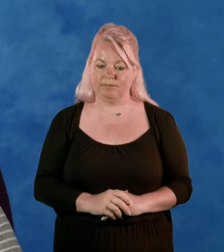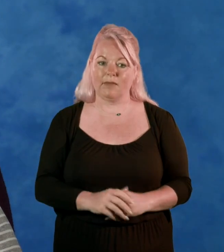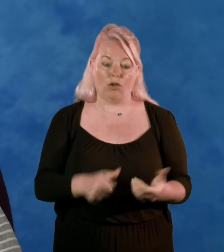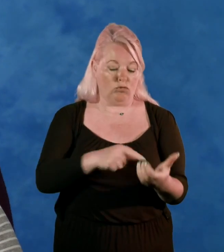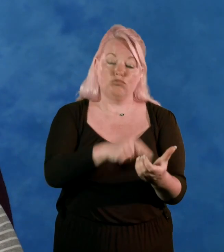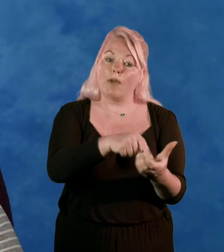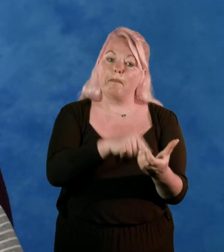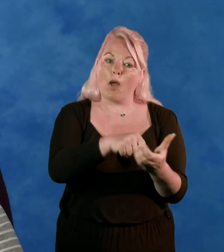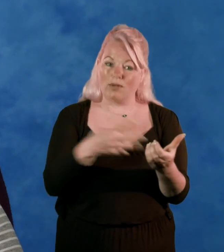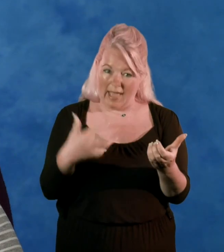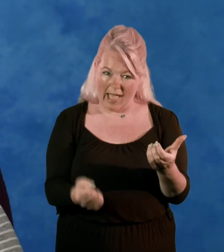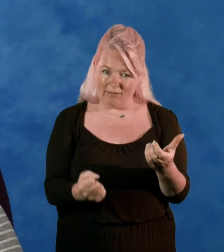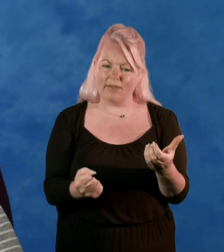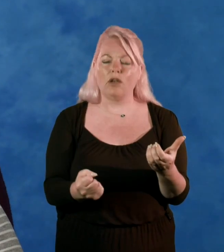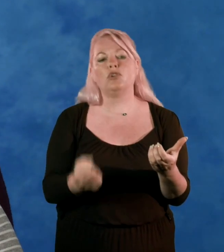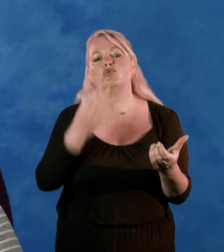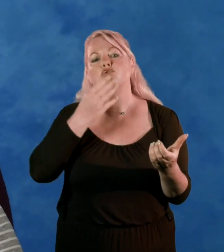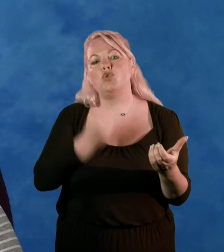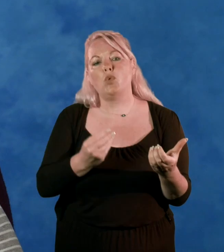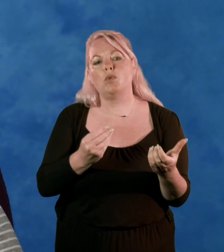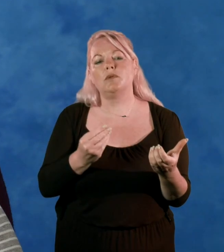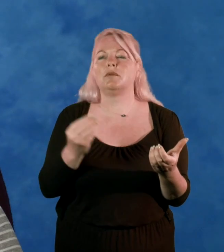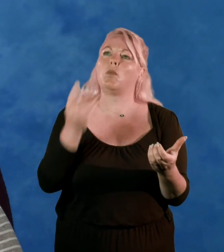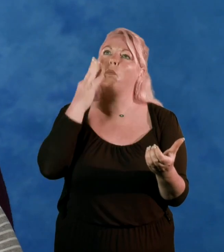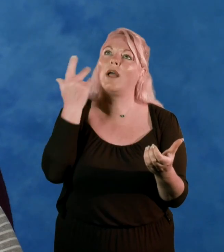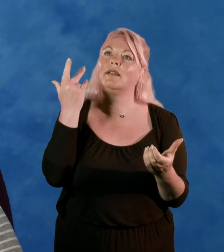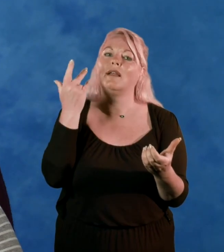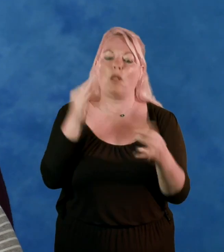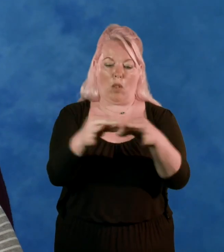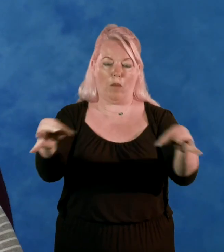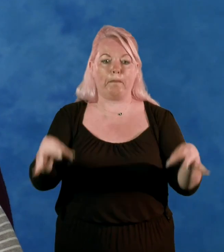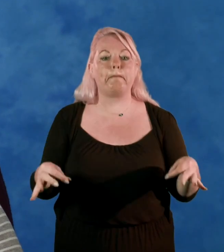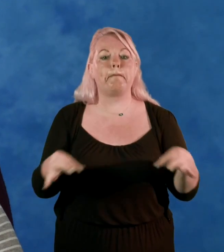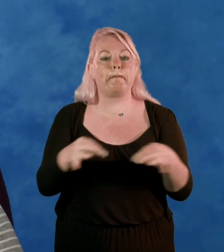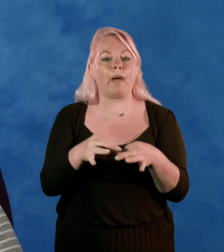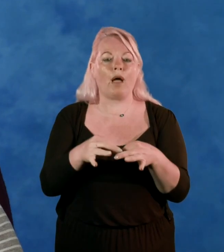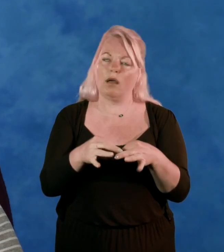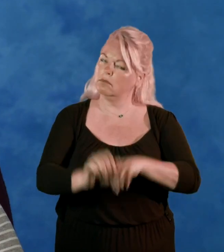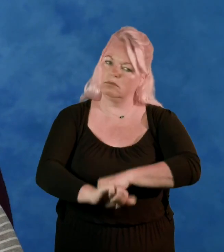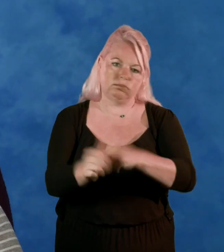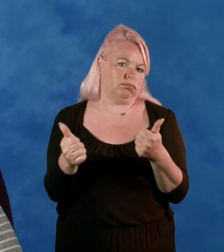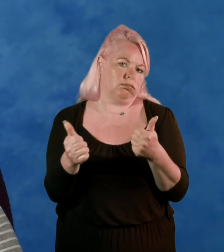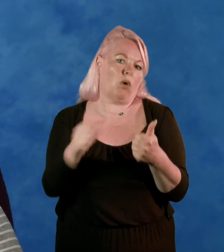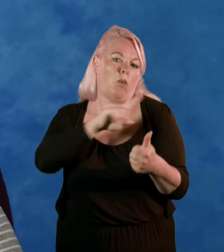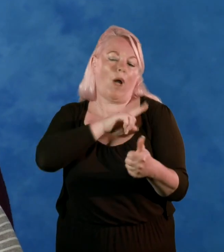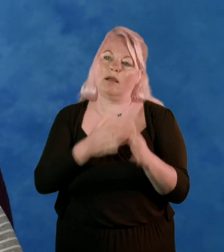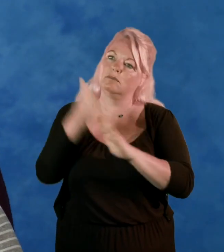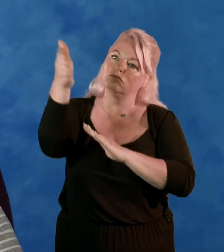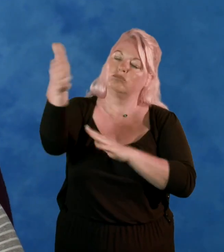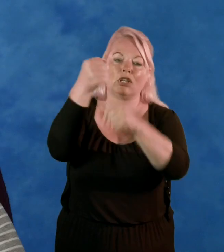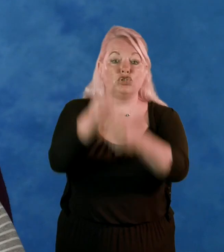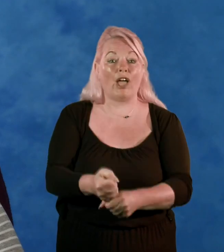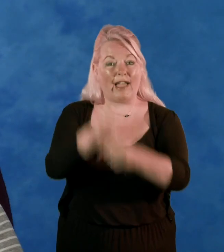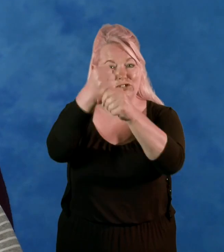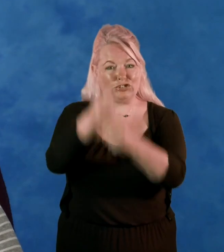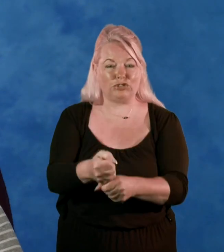control which I use for the loop system which is very good for when I go to church I can hear